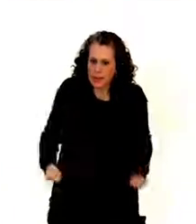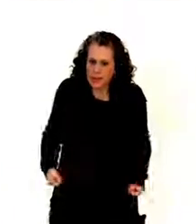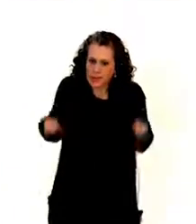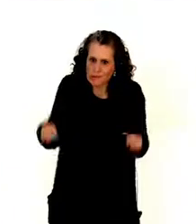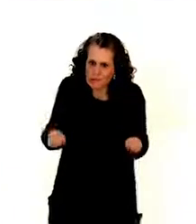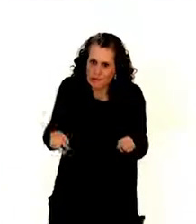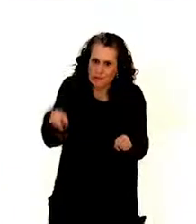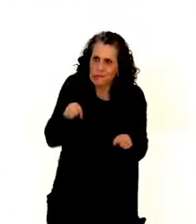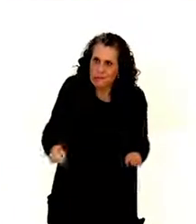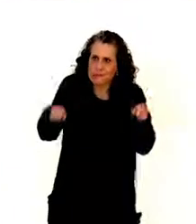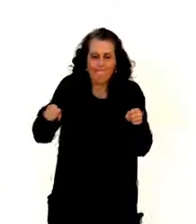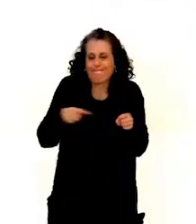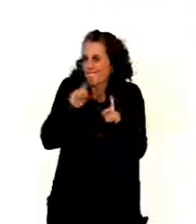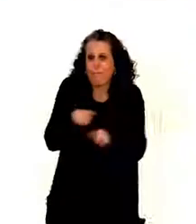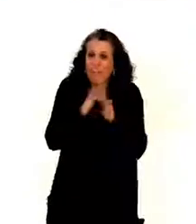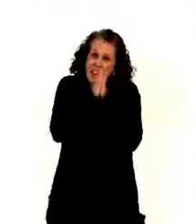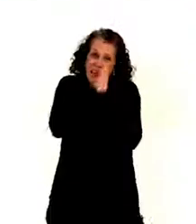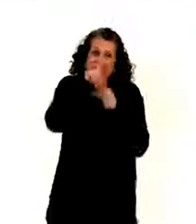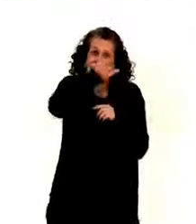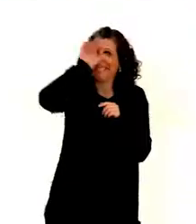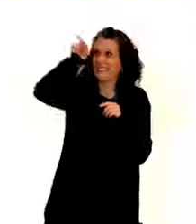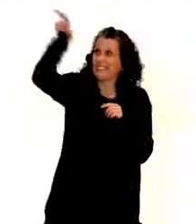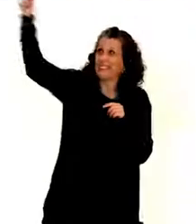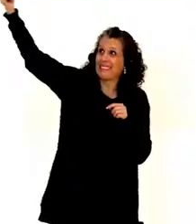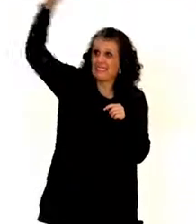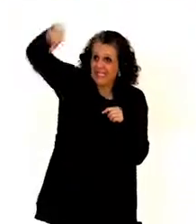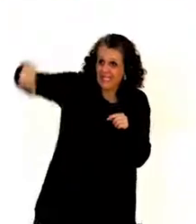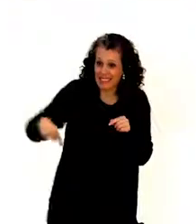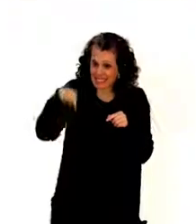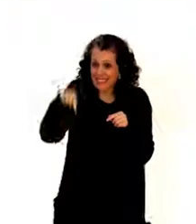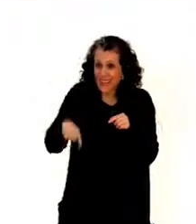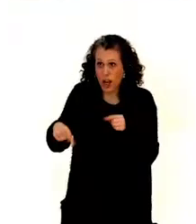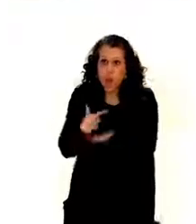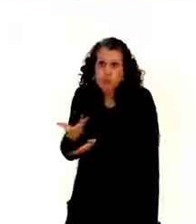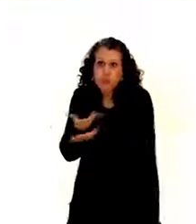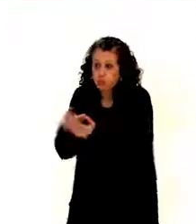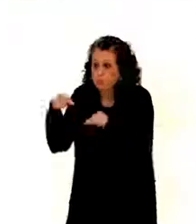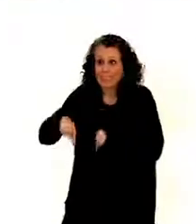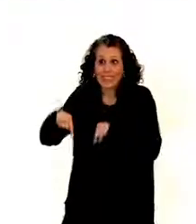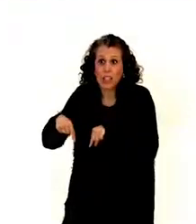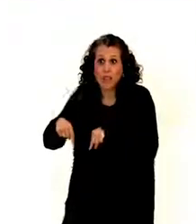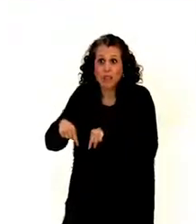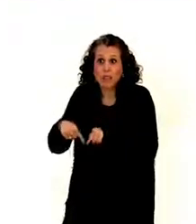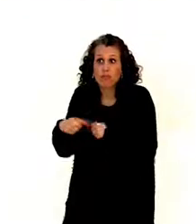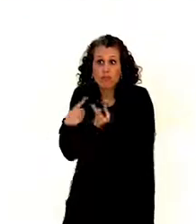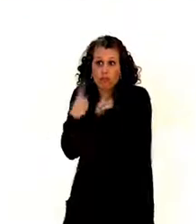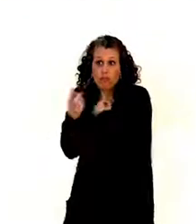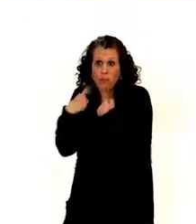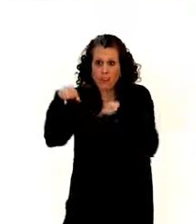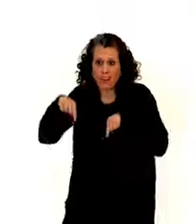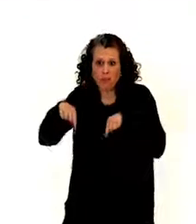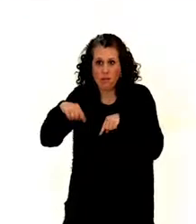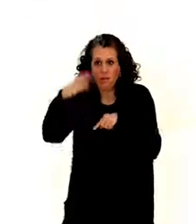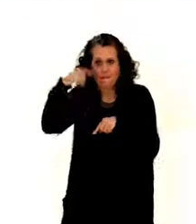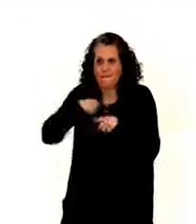Can't you ask somebody to come out from the office to the lobby and I will give him or her all the